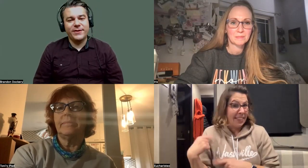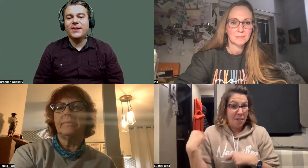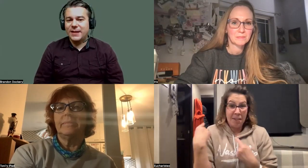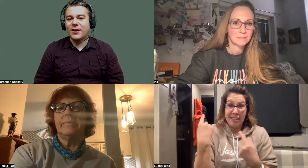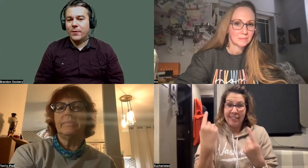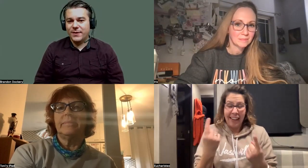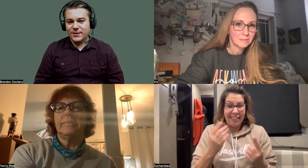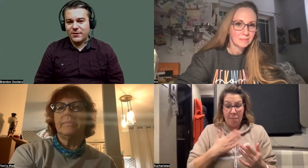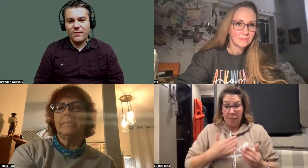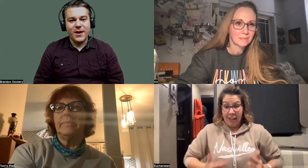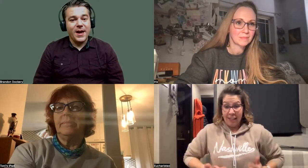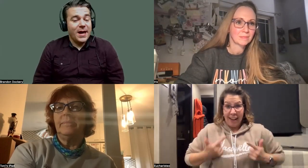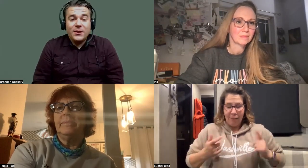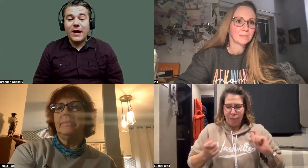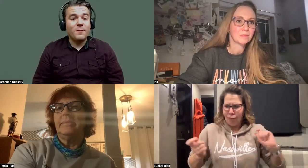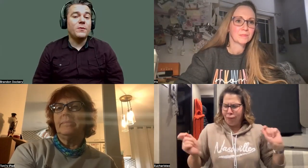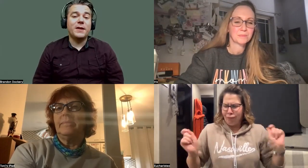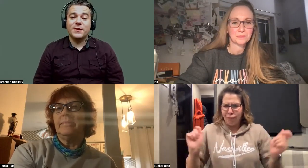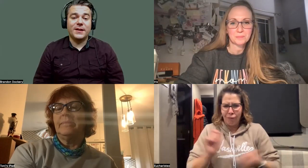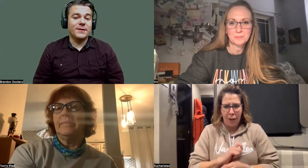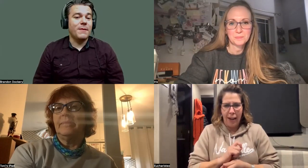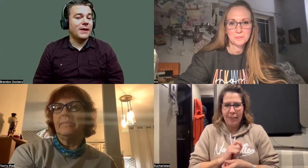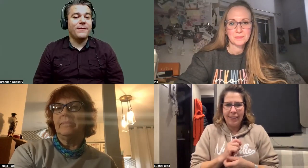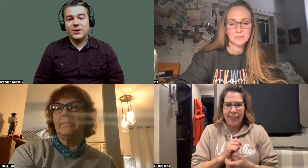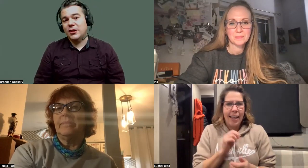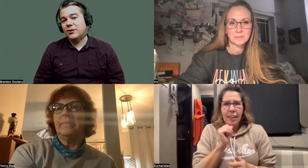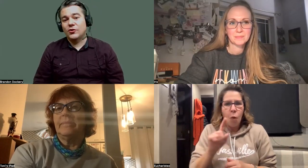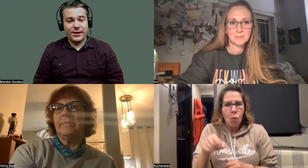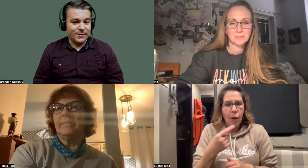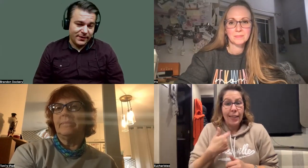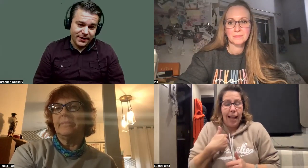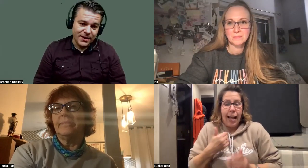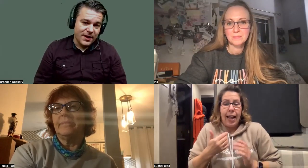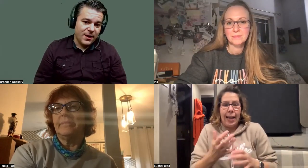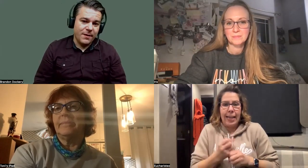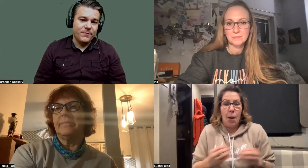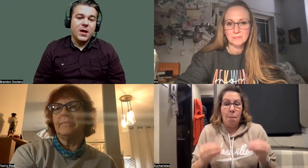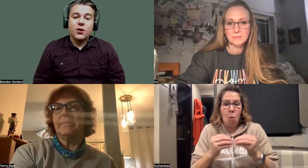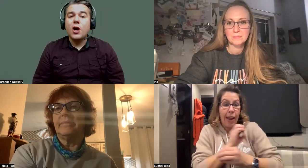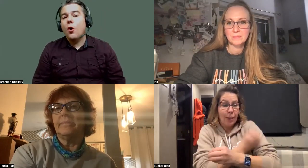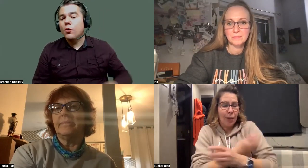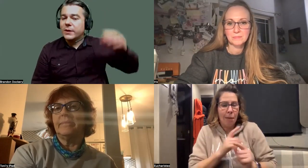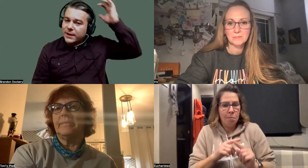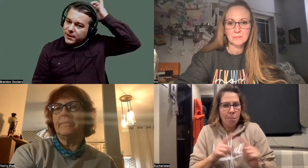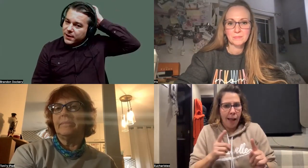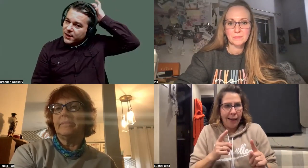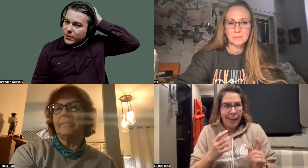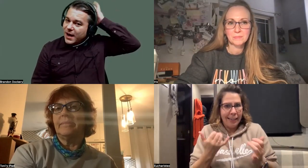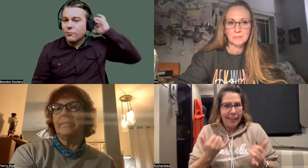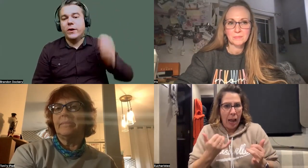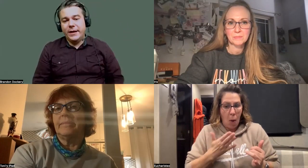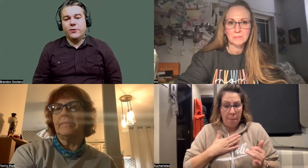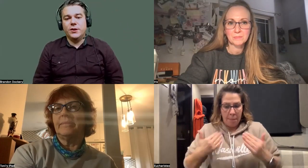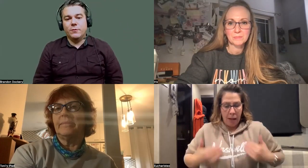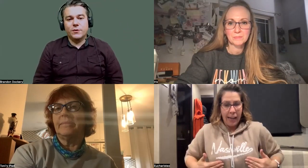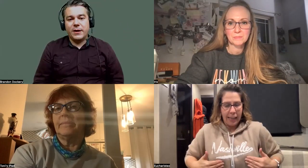yeah, I think I need to go with this. So, and you know what, I've been with it ever since. My life has changed drastically. Not only do I